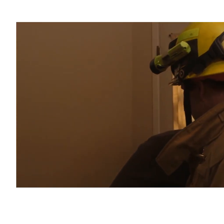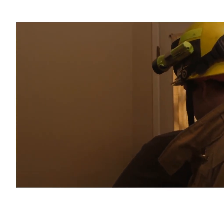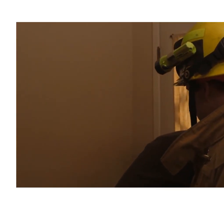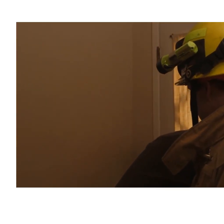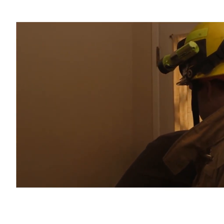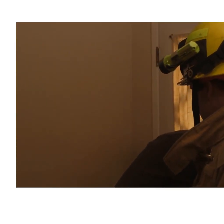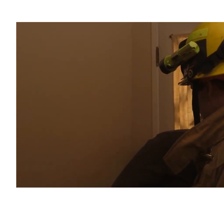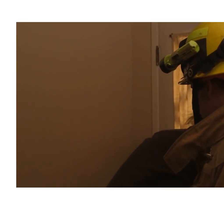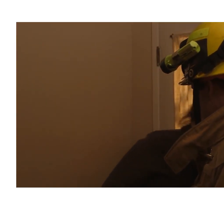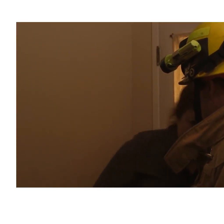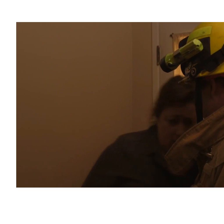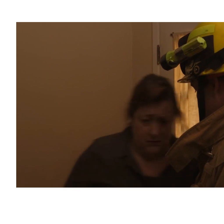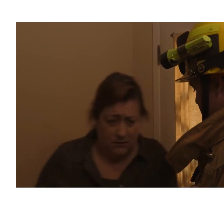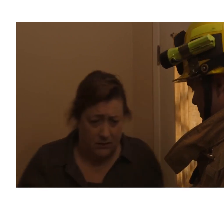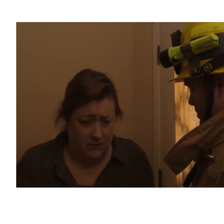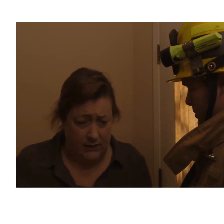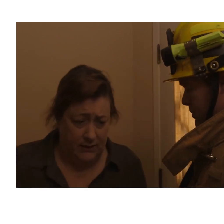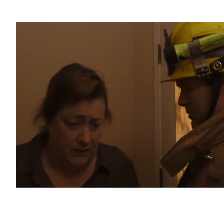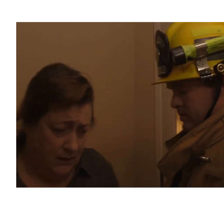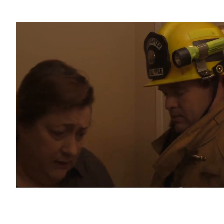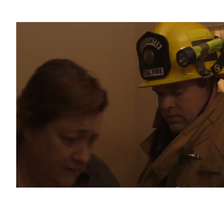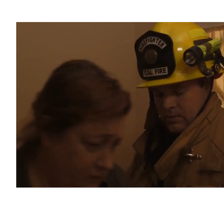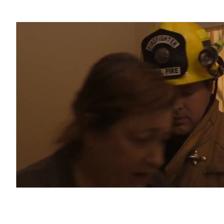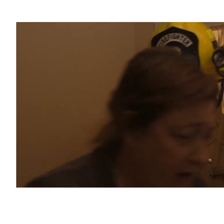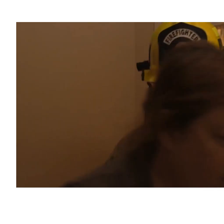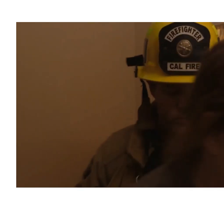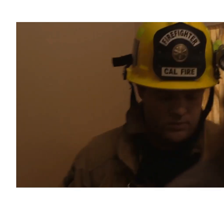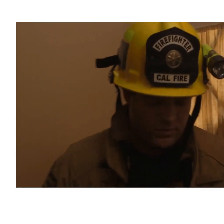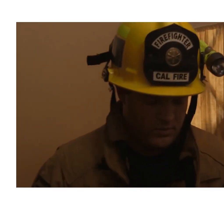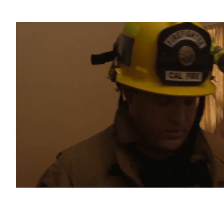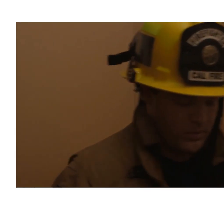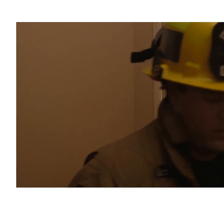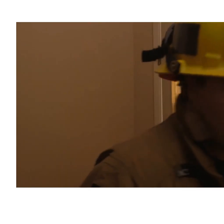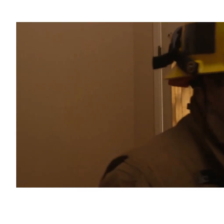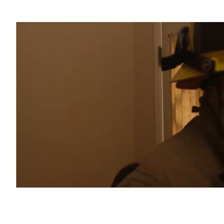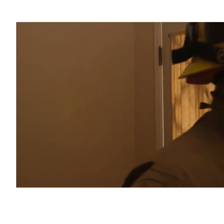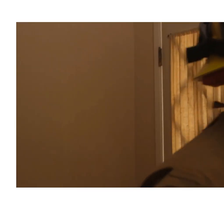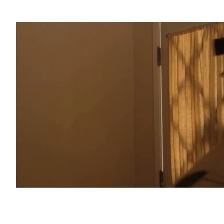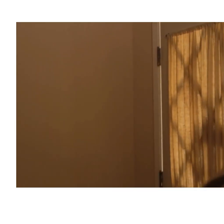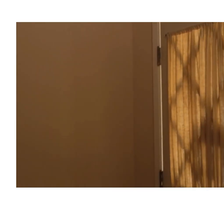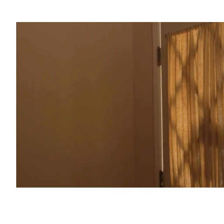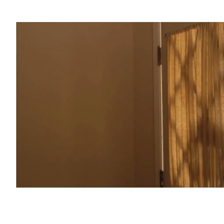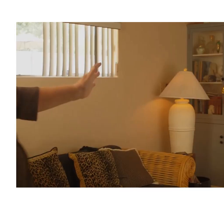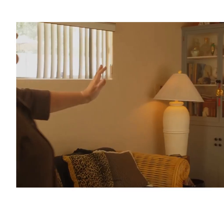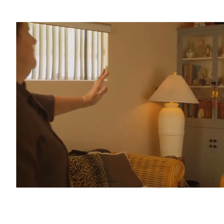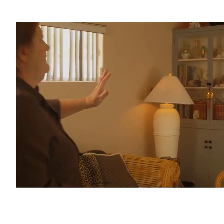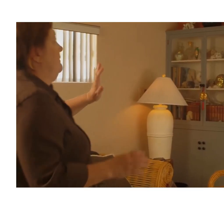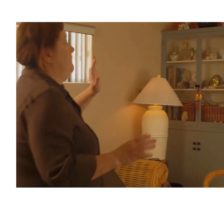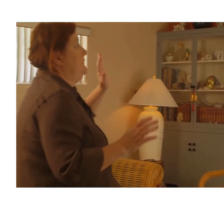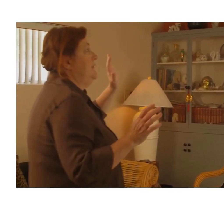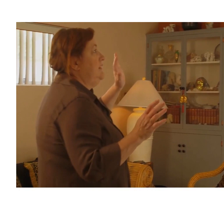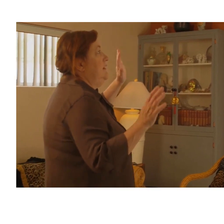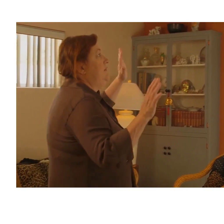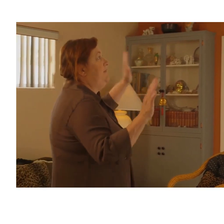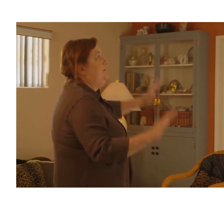their date of birth. It's more like things that happened recently. Come this way. Um,